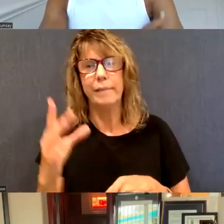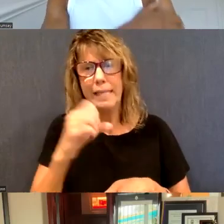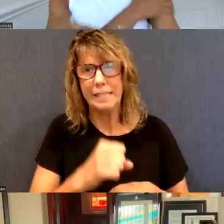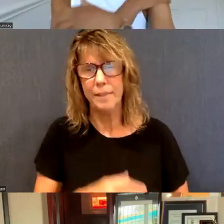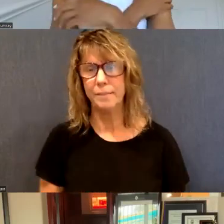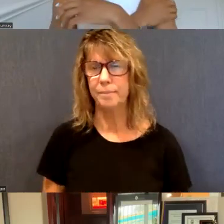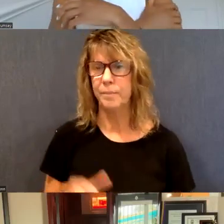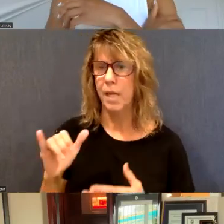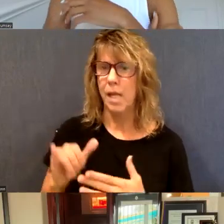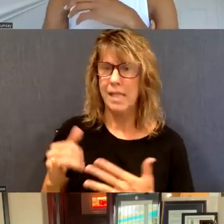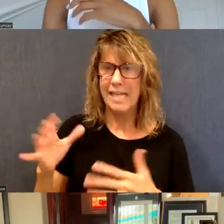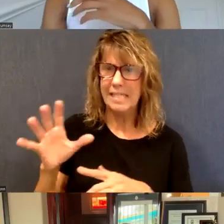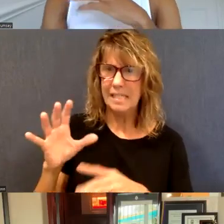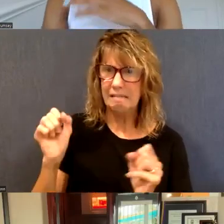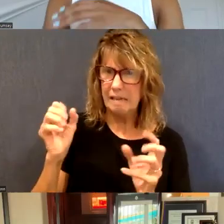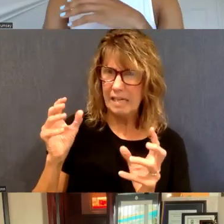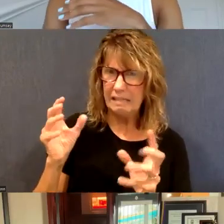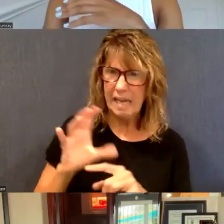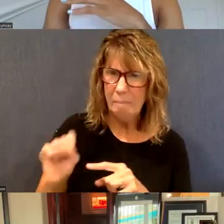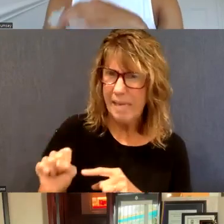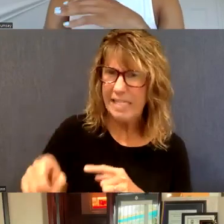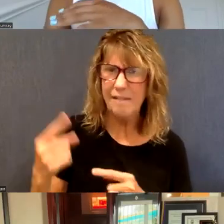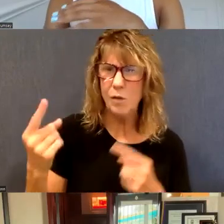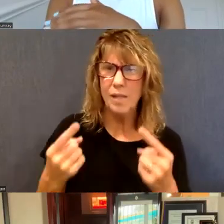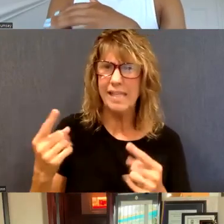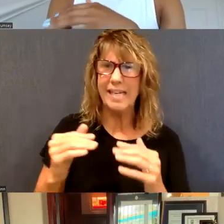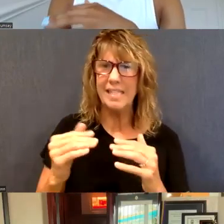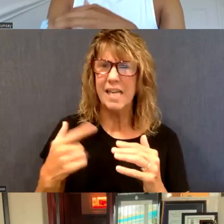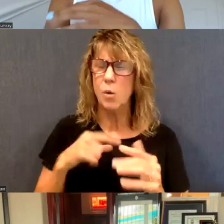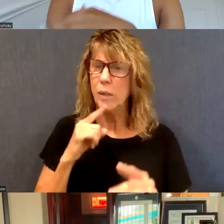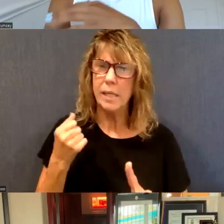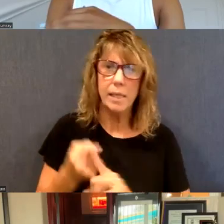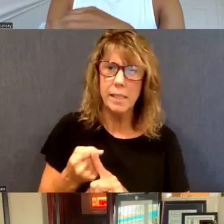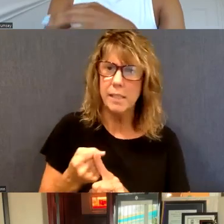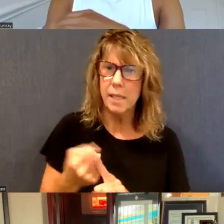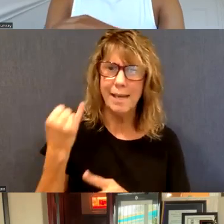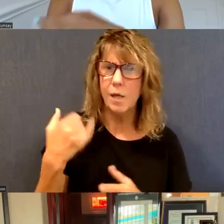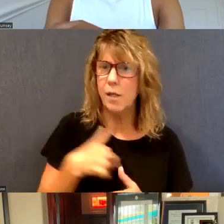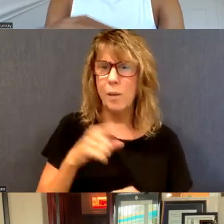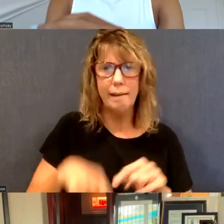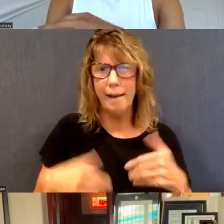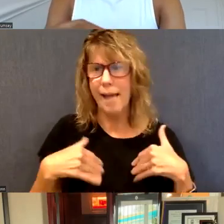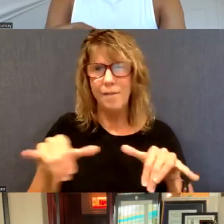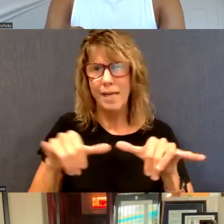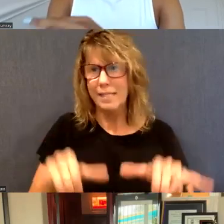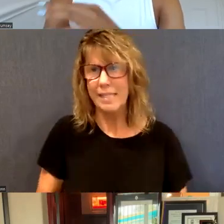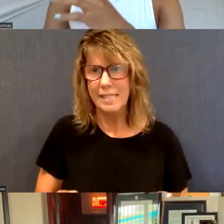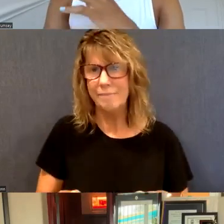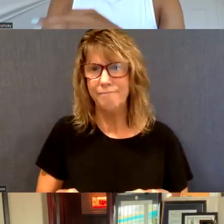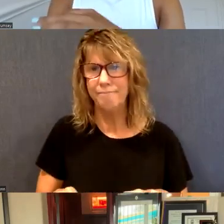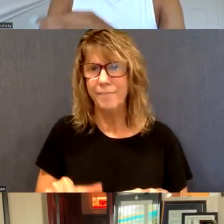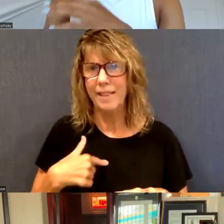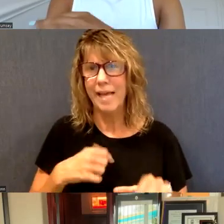That's amazing. It's, it's start to think about this maybe even being an undercount, but really hits home the idea that we can't have a system that really bifurcates care